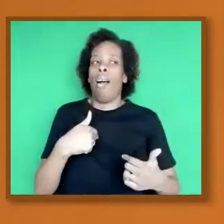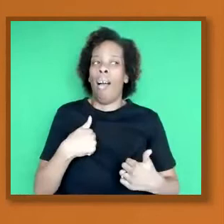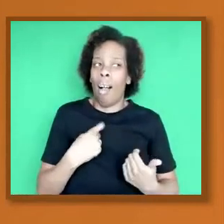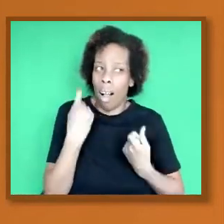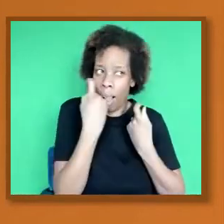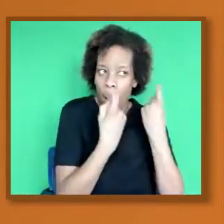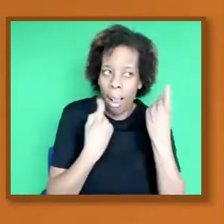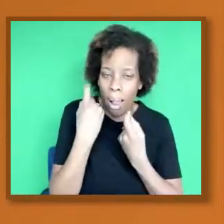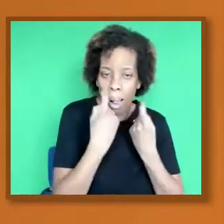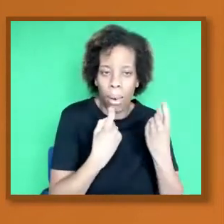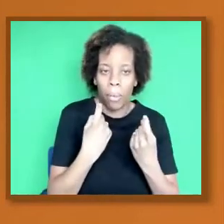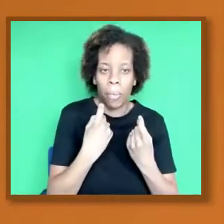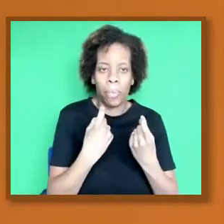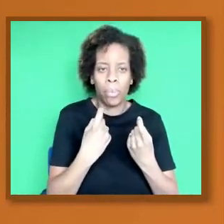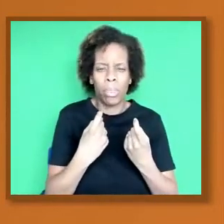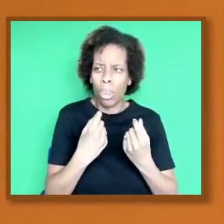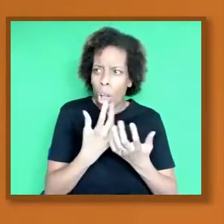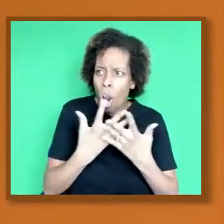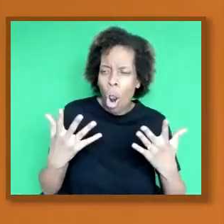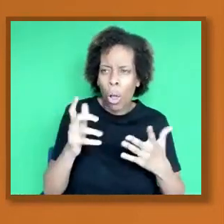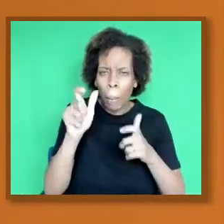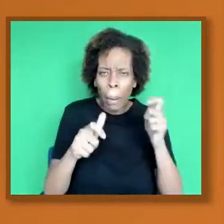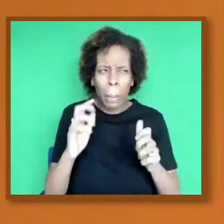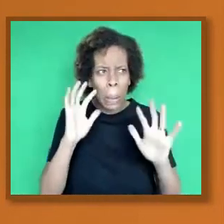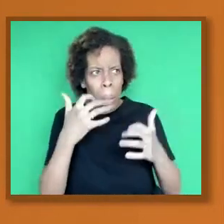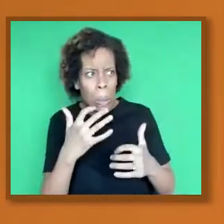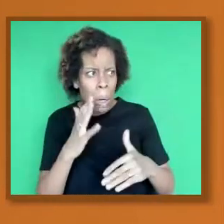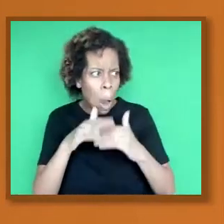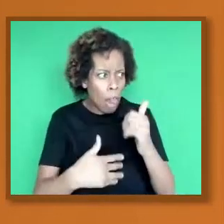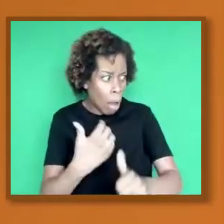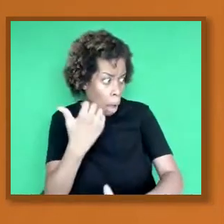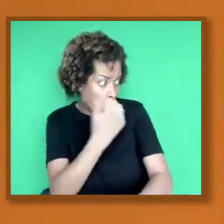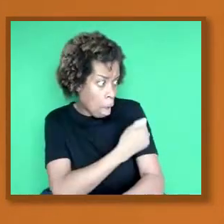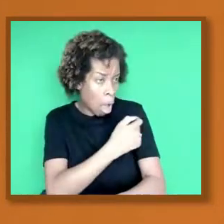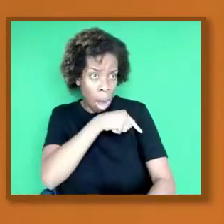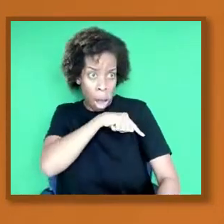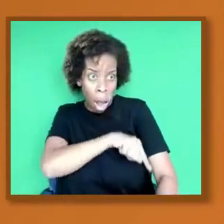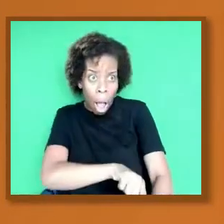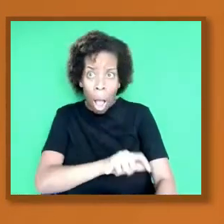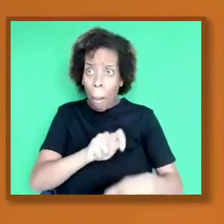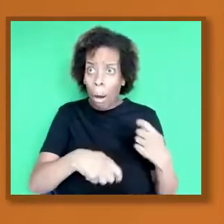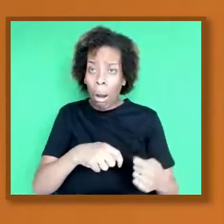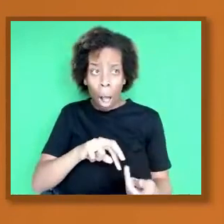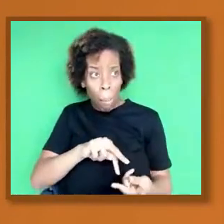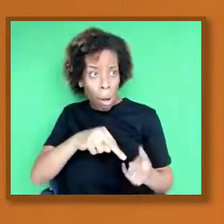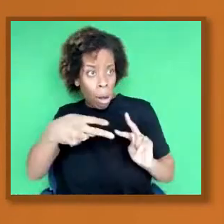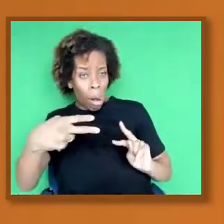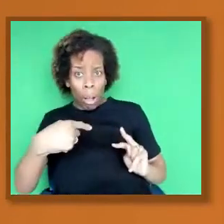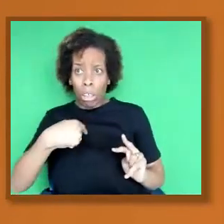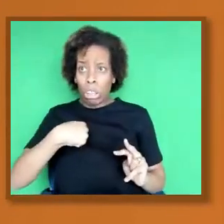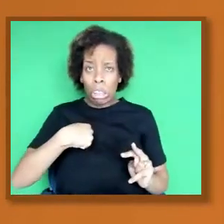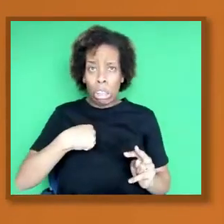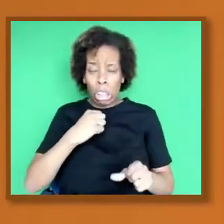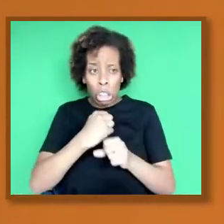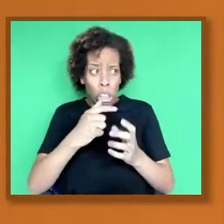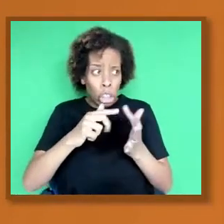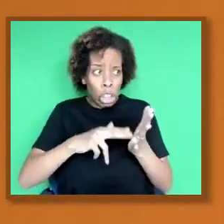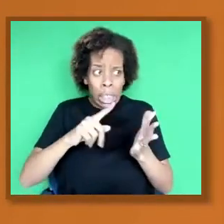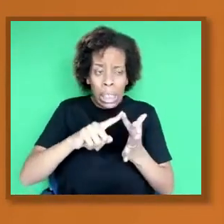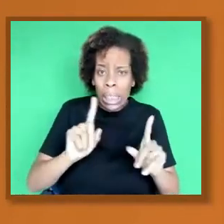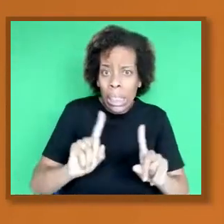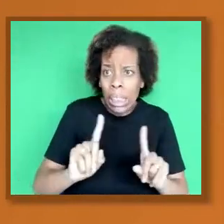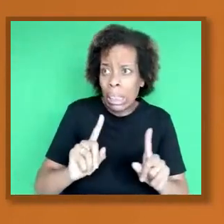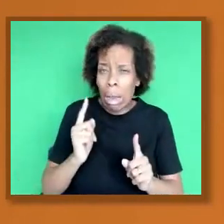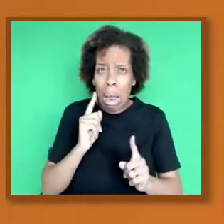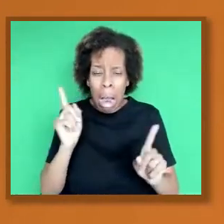editing and whether they can inject things into your body that turns you into a different person and all sorts of issues. And